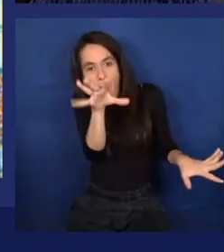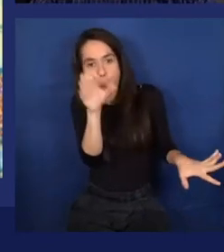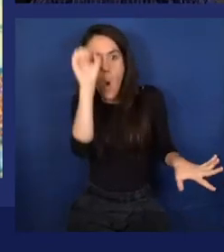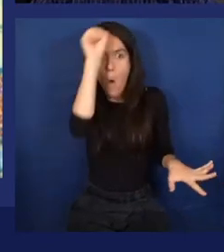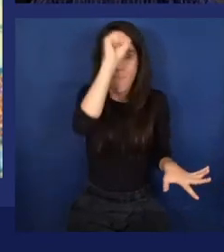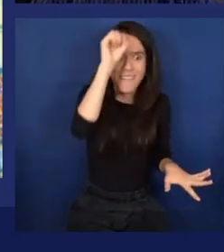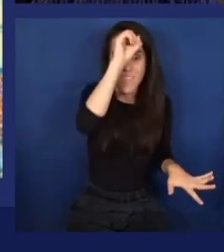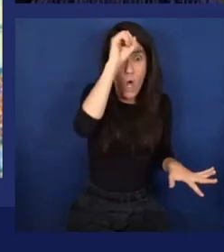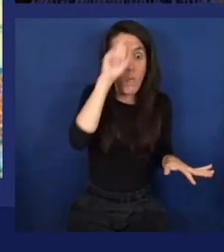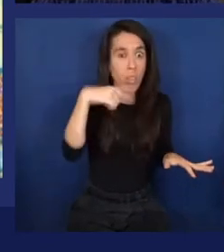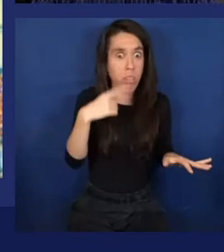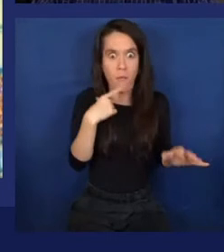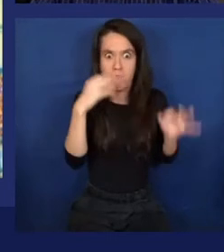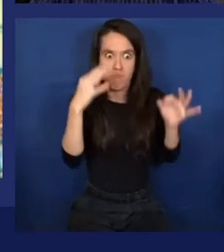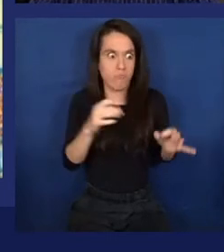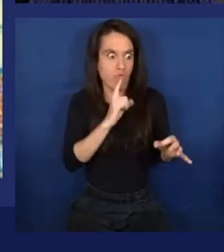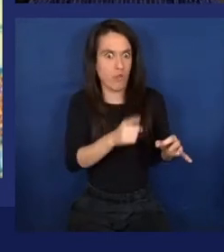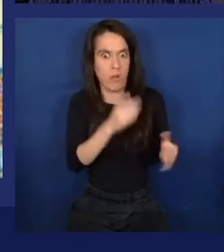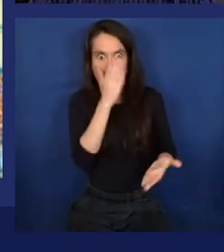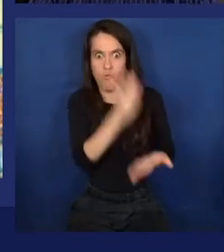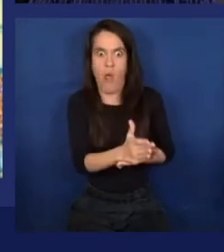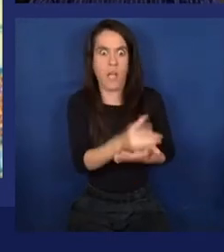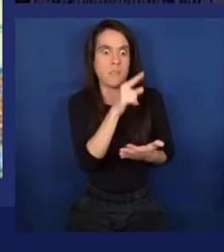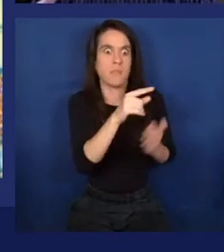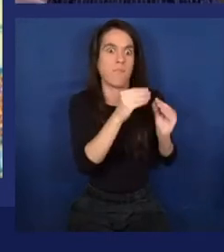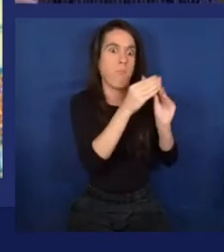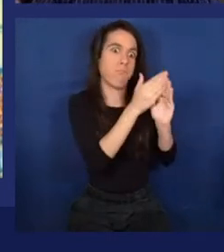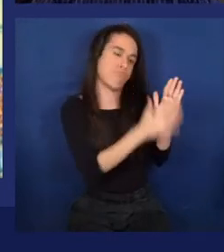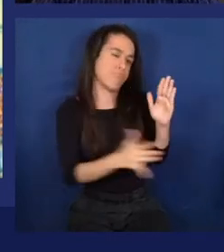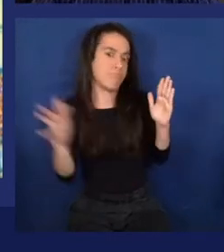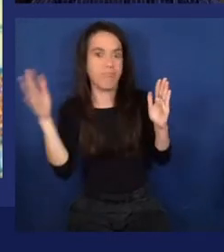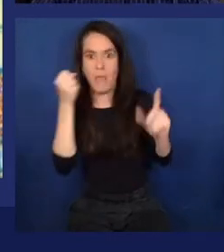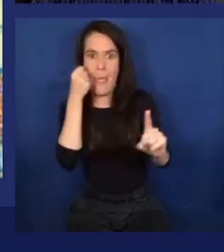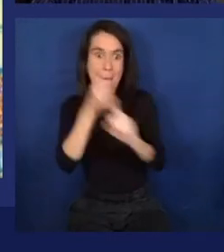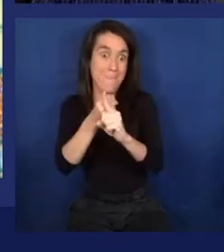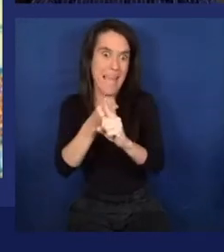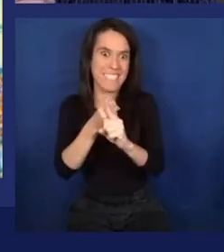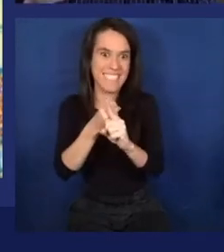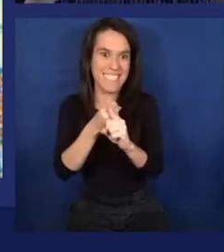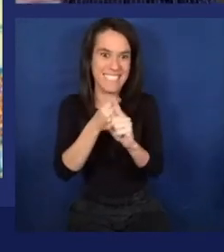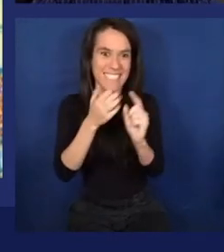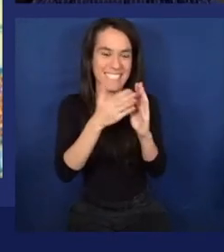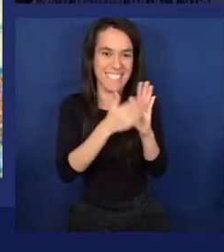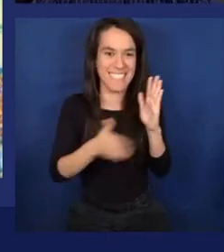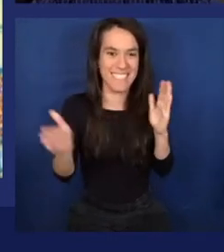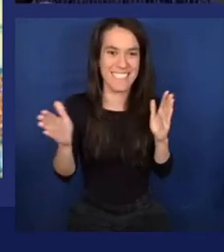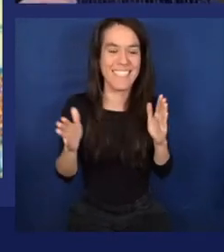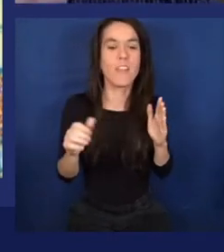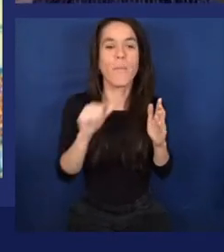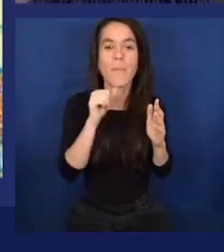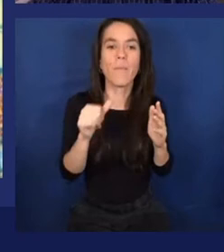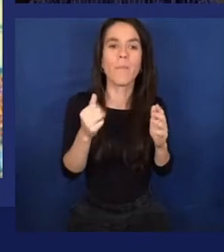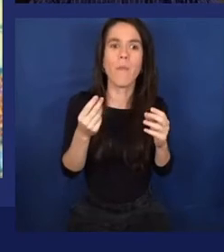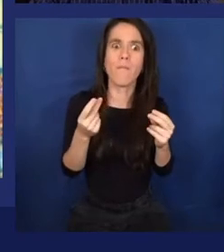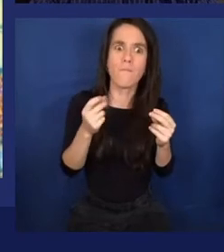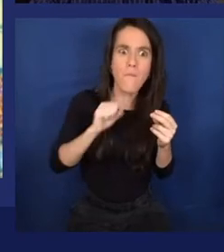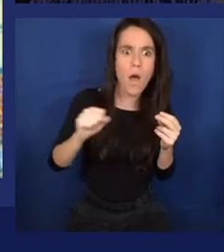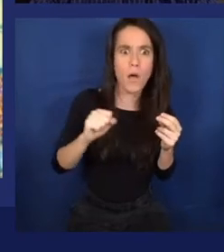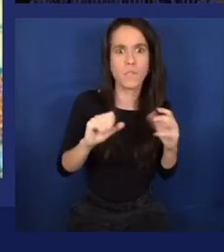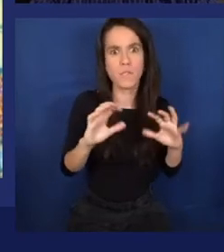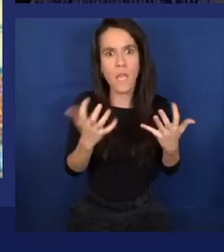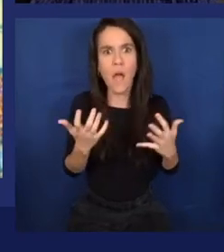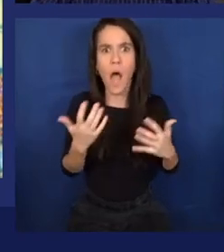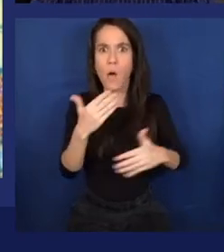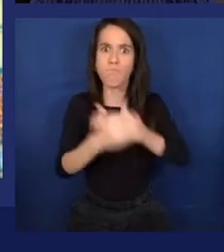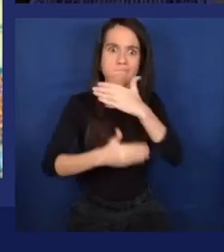of computing potential, not necessarily speed, but really for a given cost, the amount of